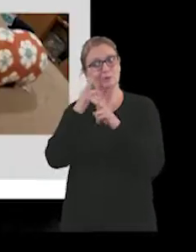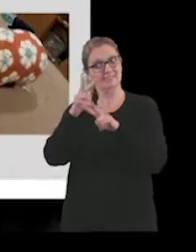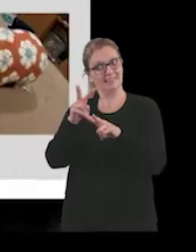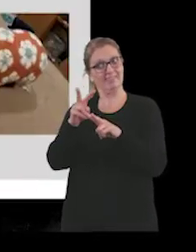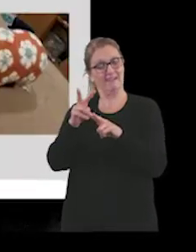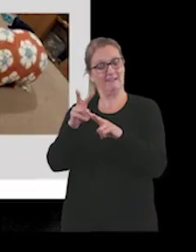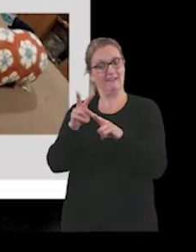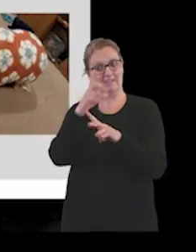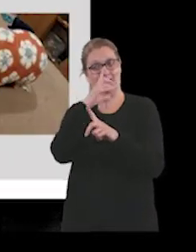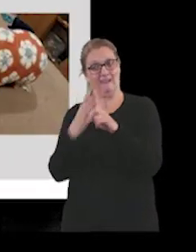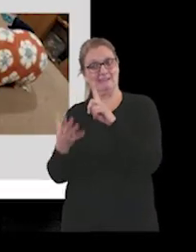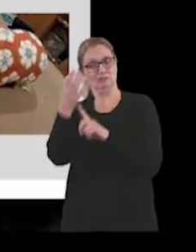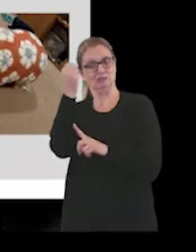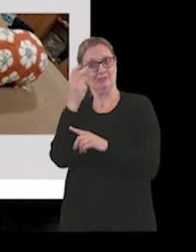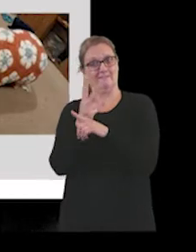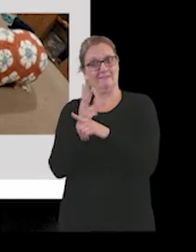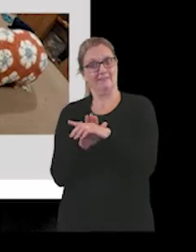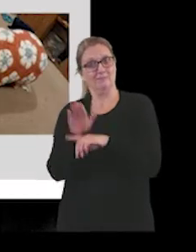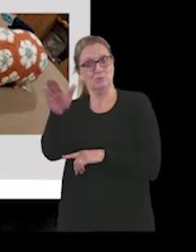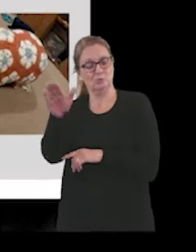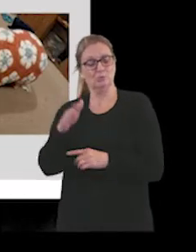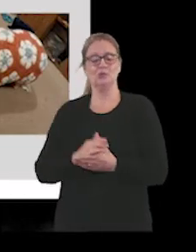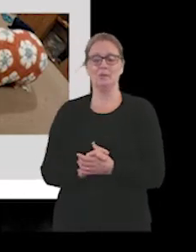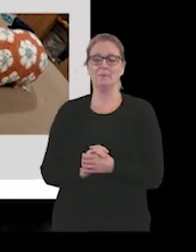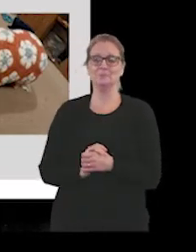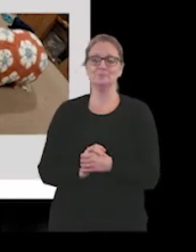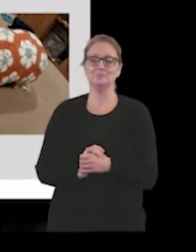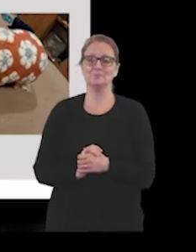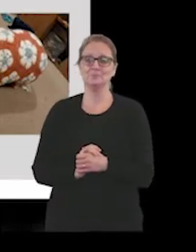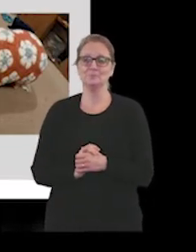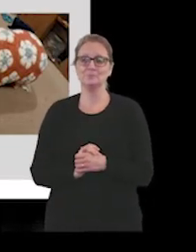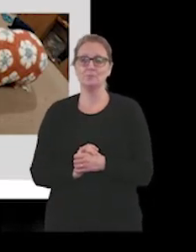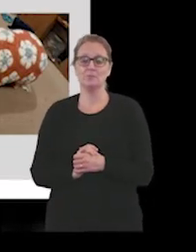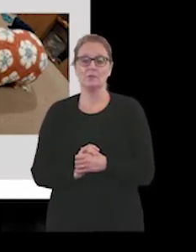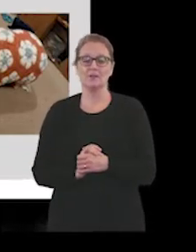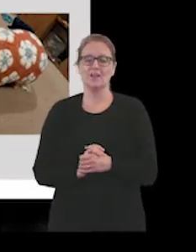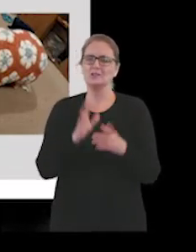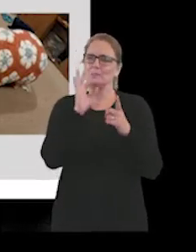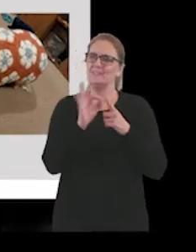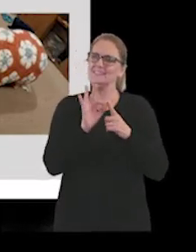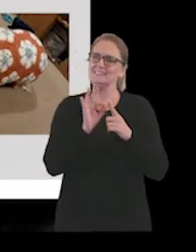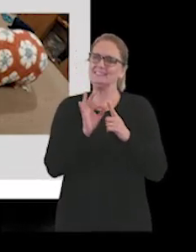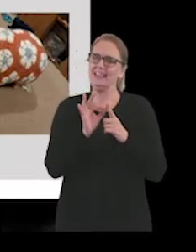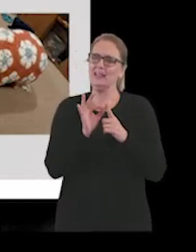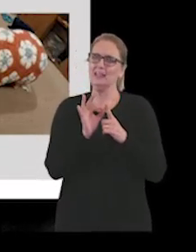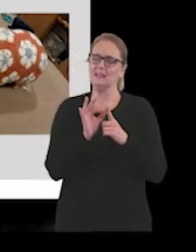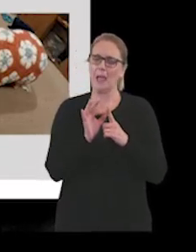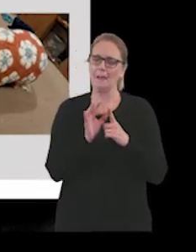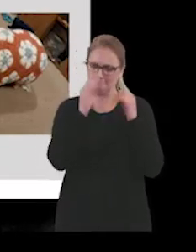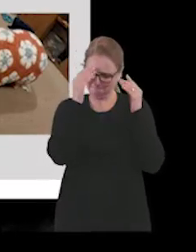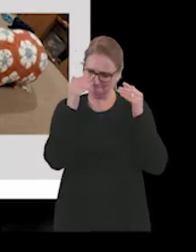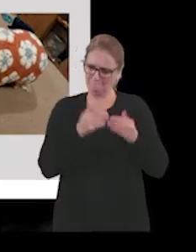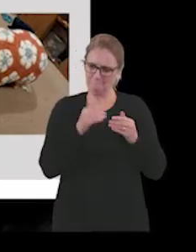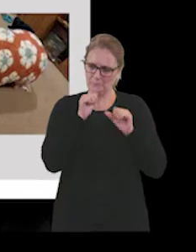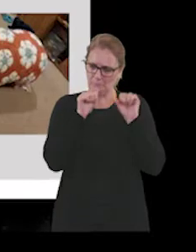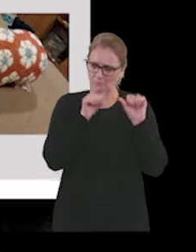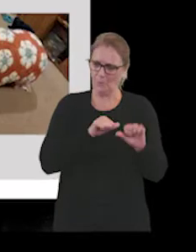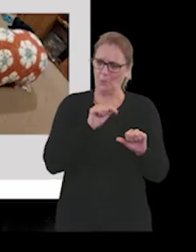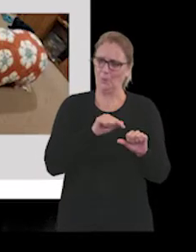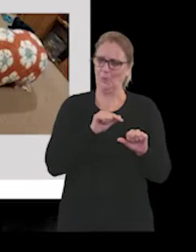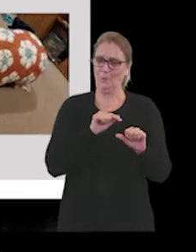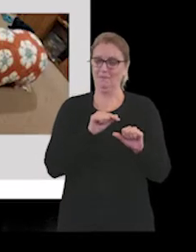place. One of things particularly close to my heart is at last